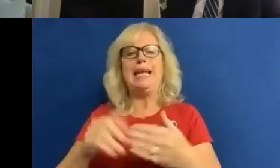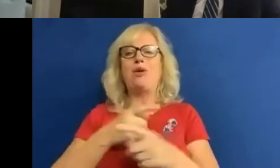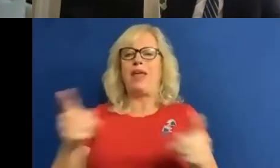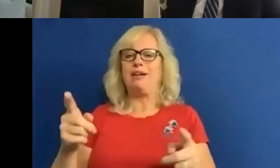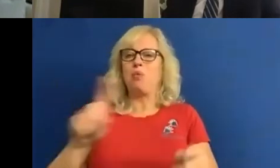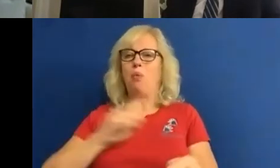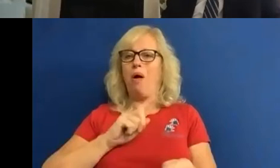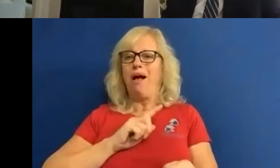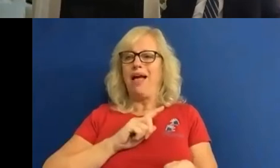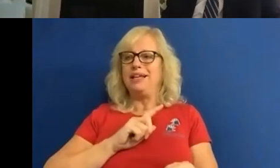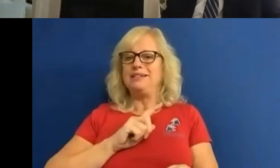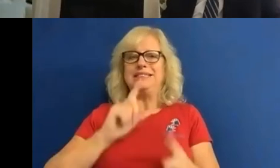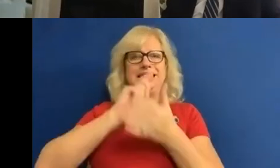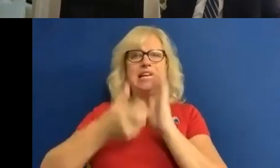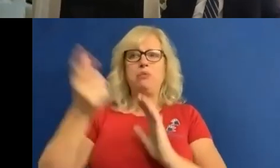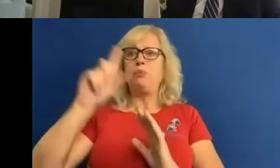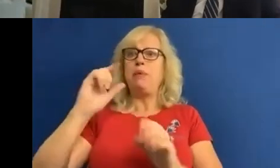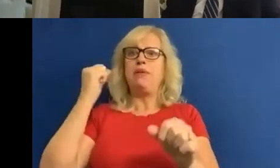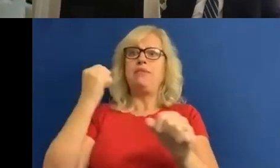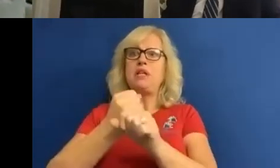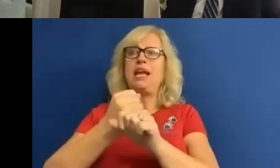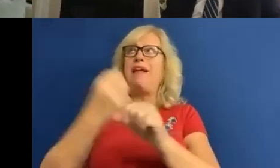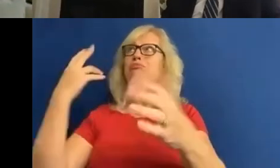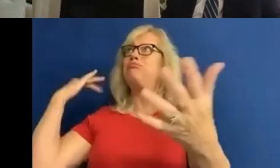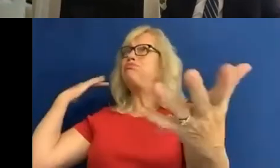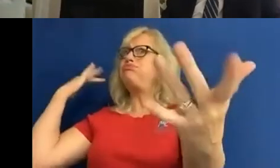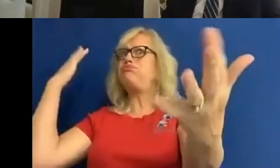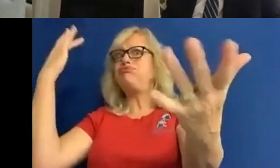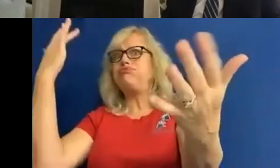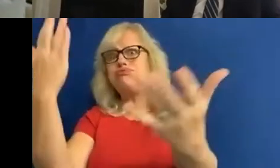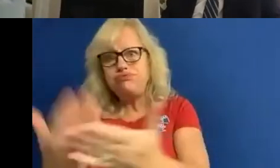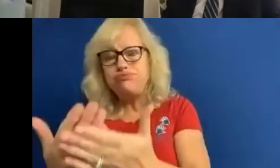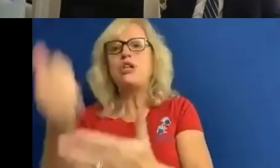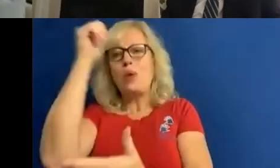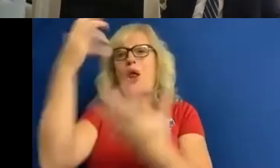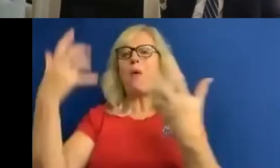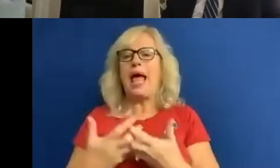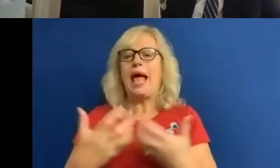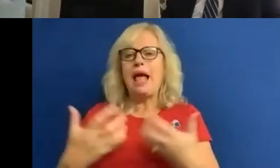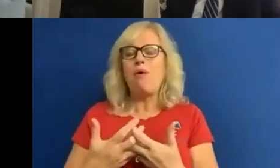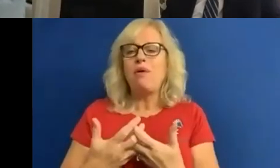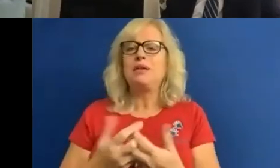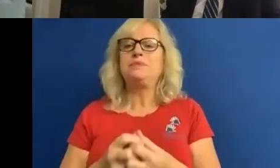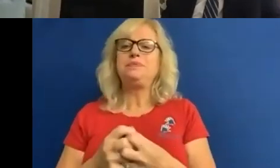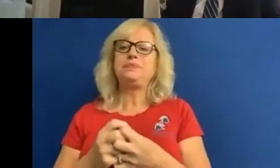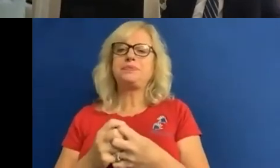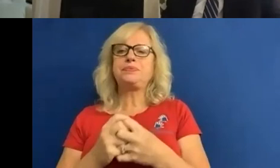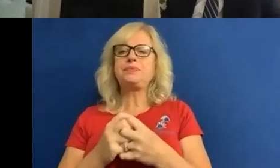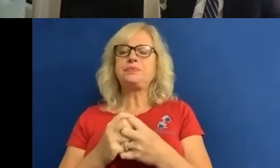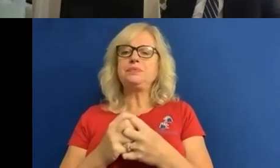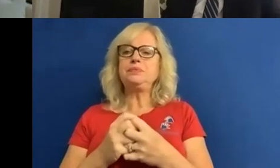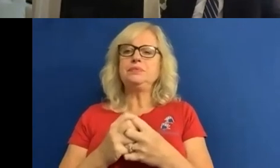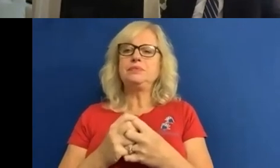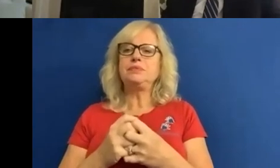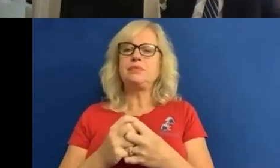it's something we've done all along, it's something we've been asking for all along, it's something we do every day of our lives. So we're no longer just